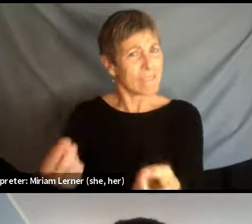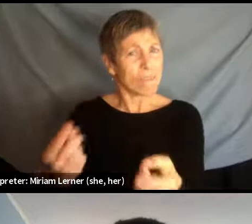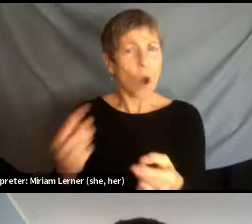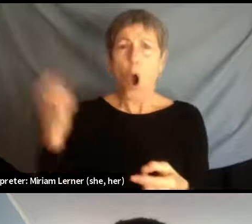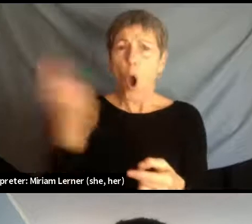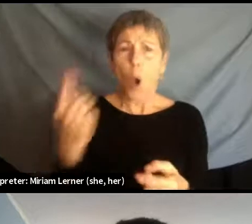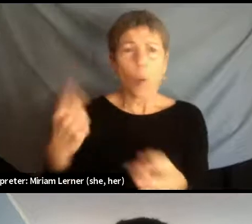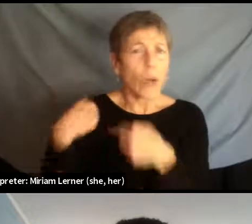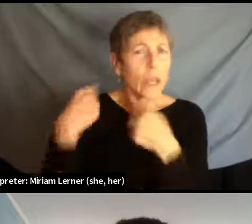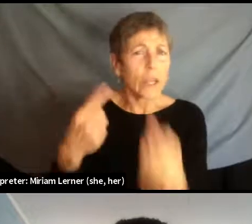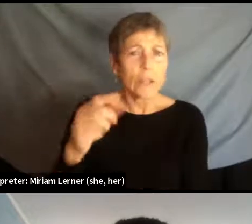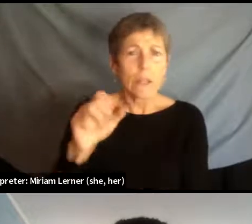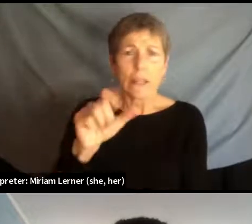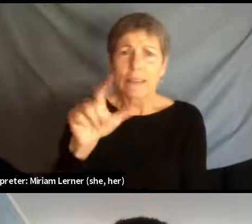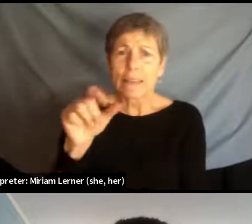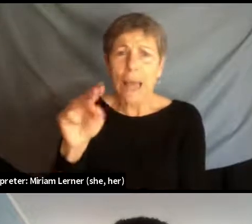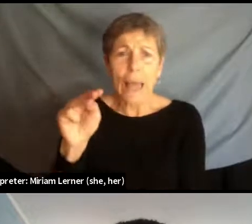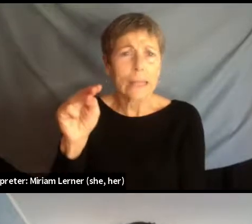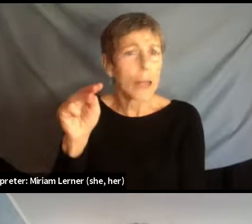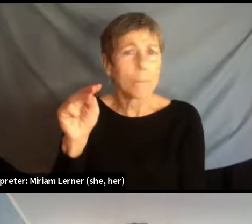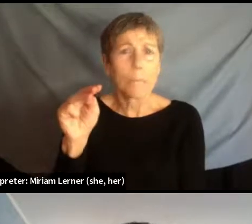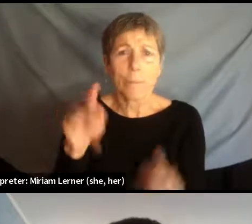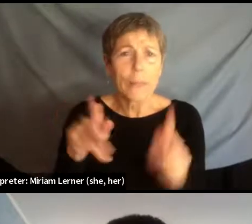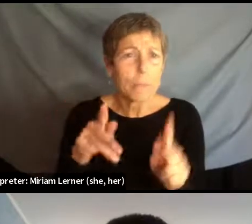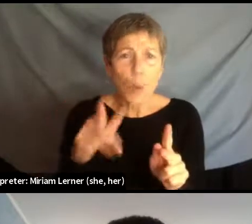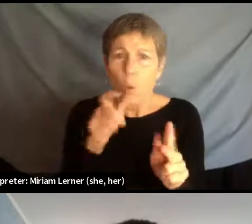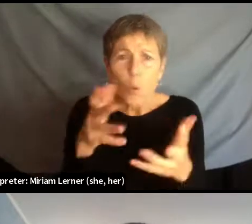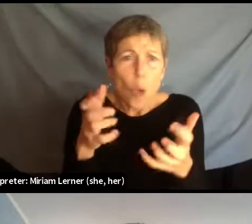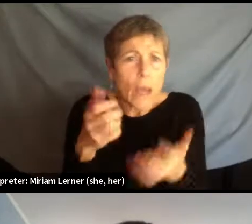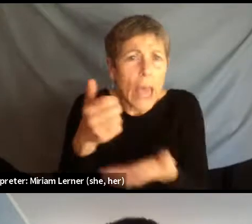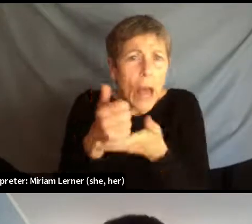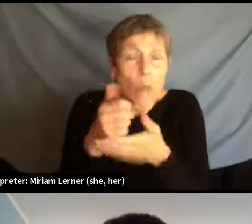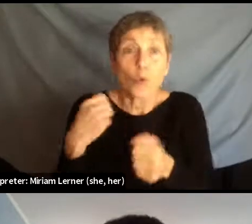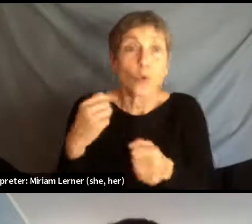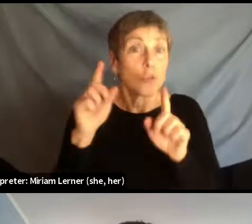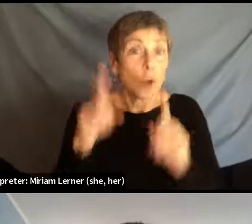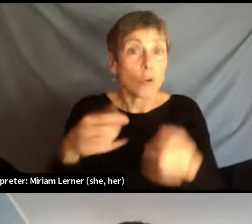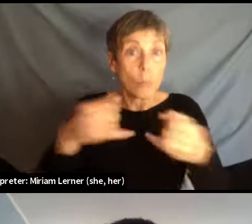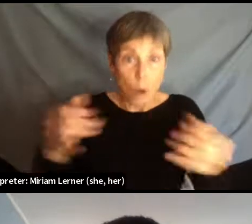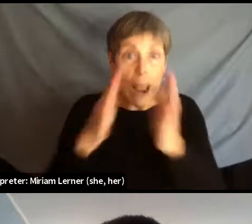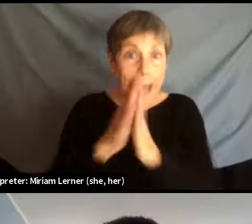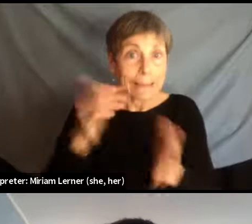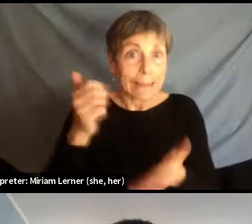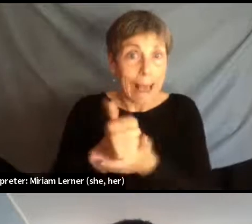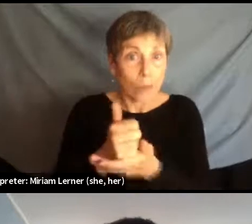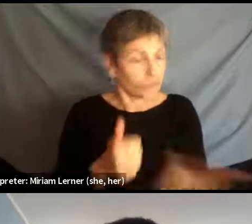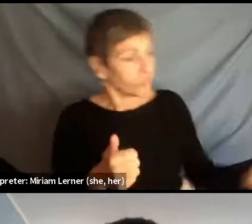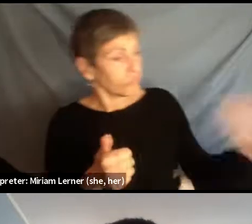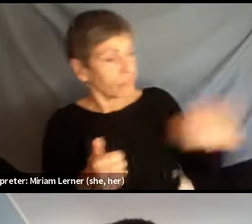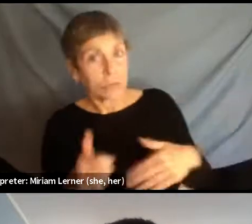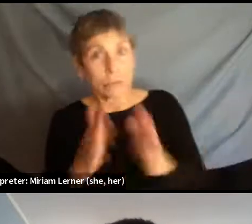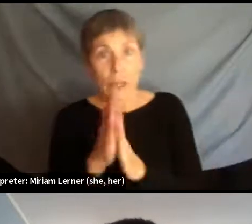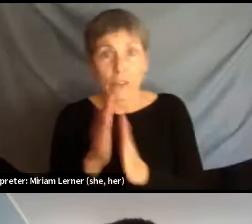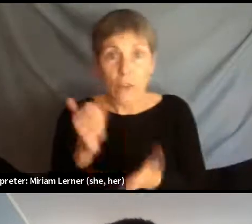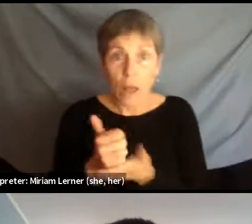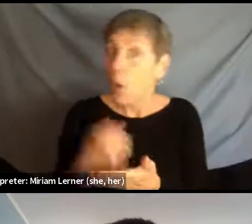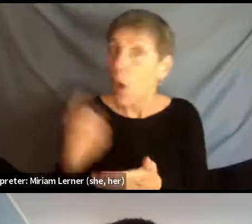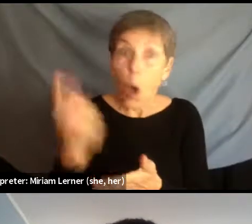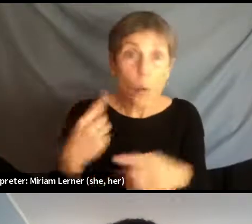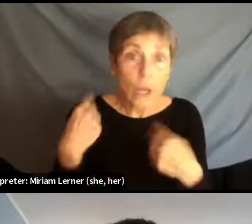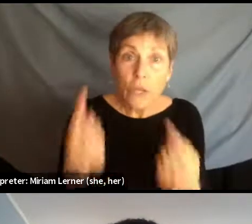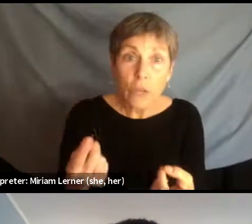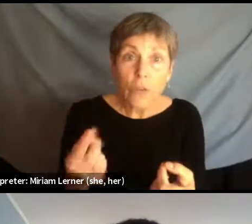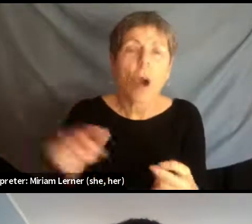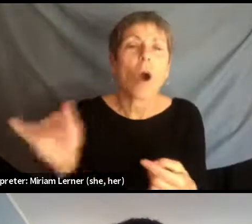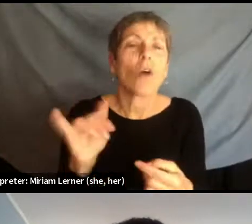to present themselves at borders in order to access a legal process. I think that's the real crisis. And also it's a crisis of conscience,